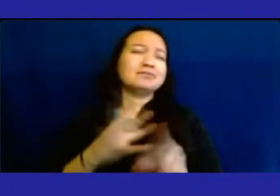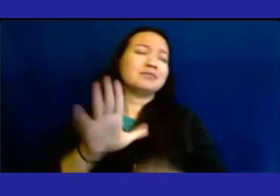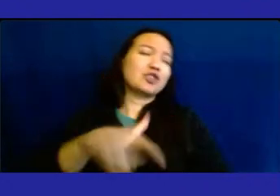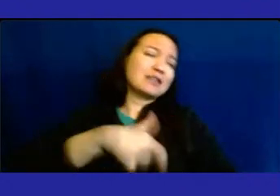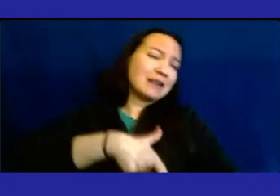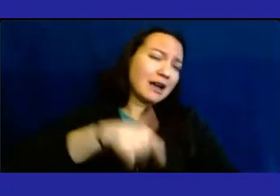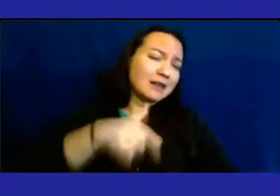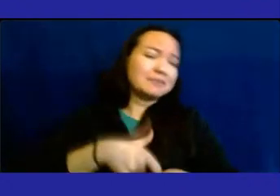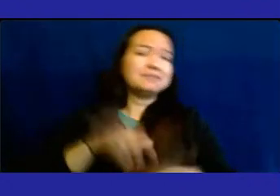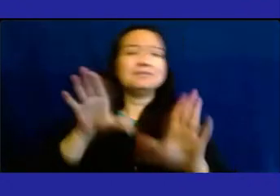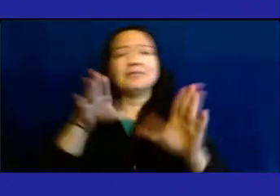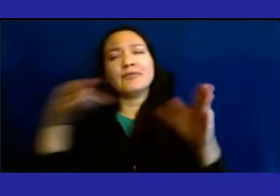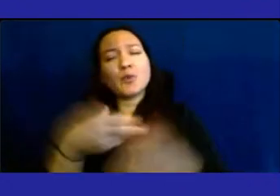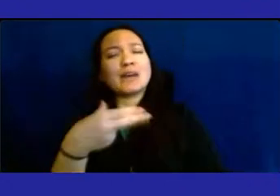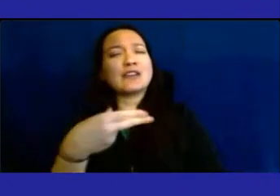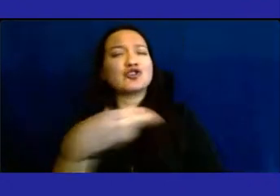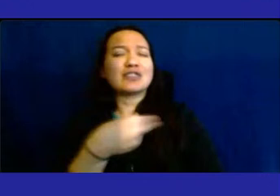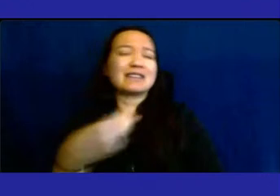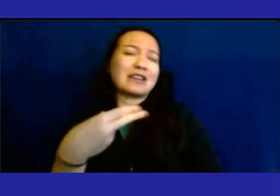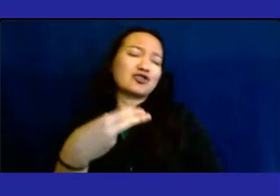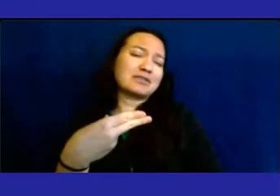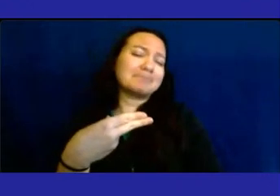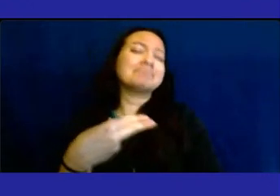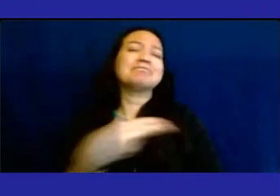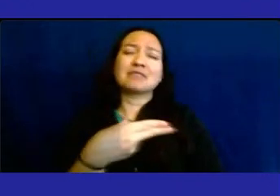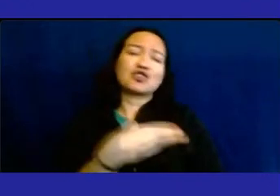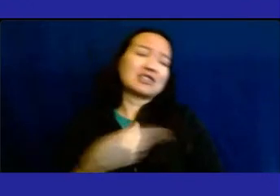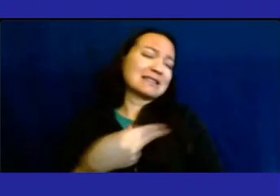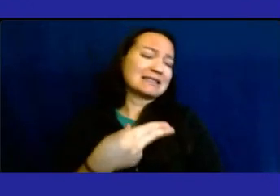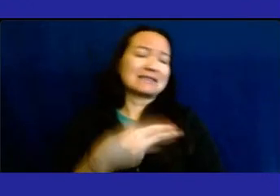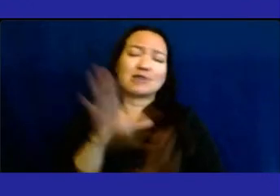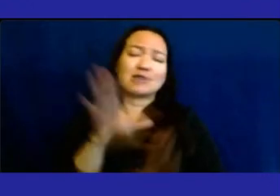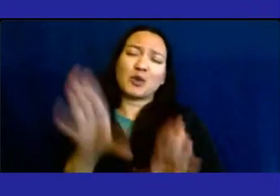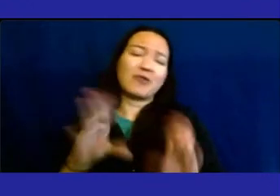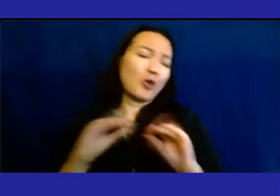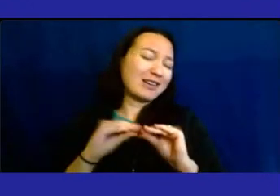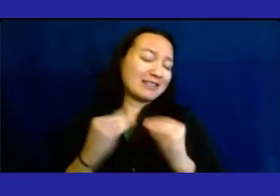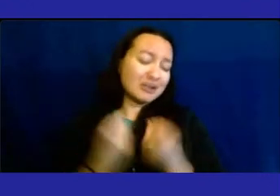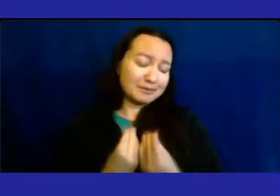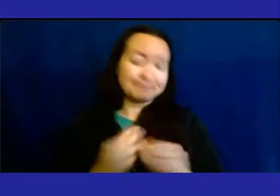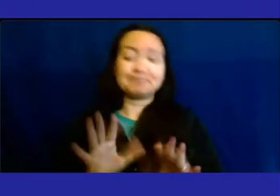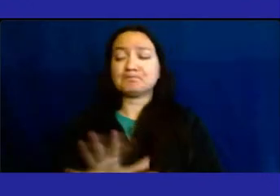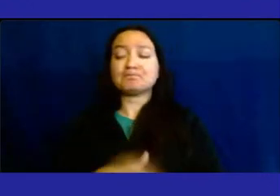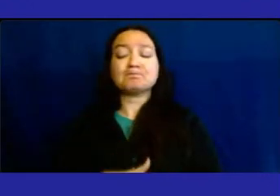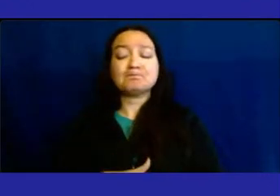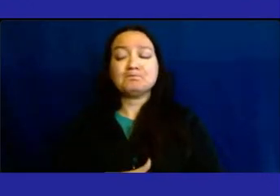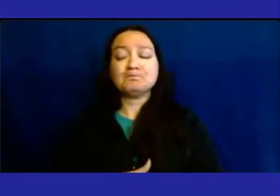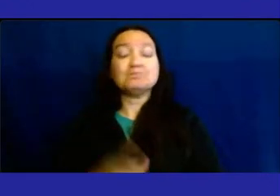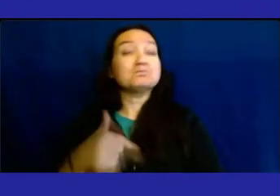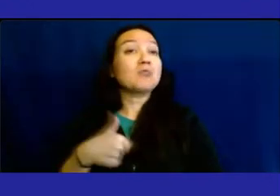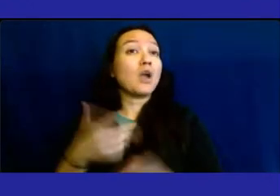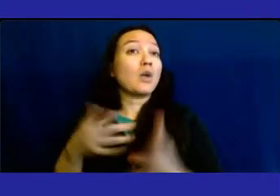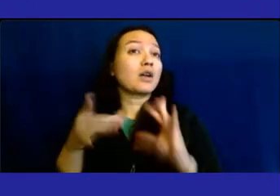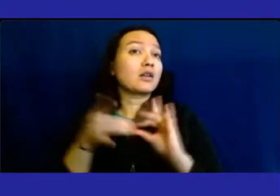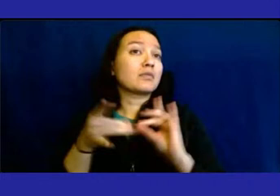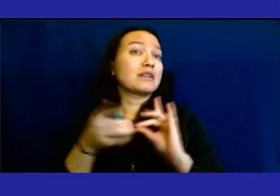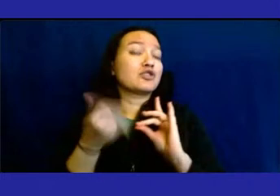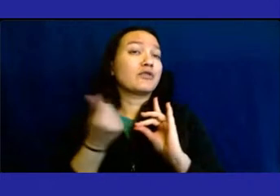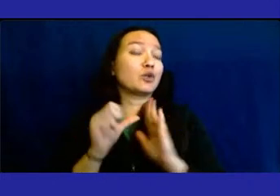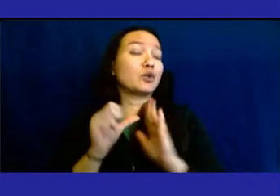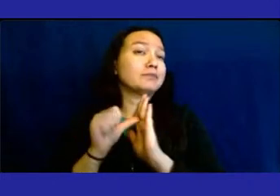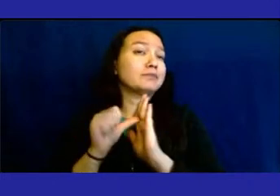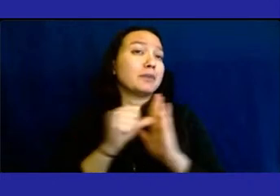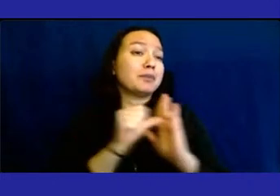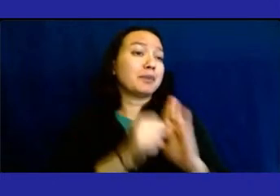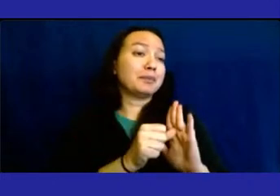to Health and Hospitals. Health and Hospitals is an amazing organization. I want to just mention a few highlights since